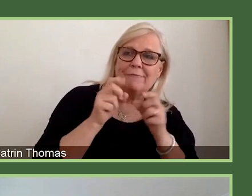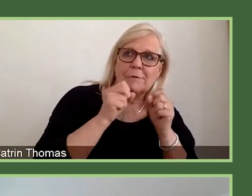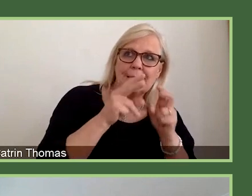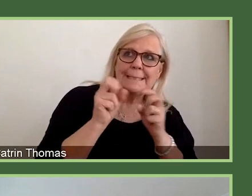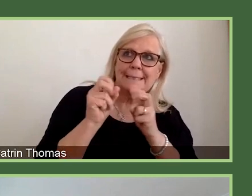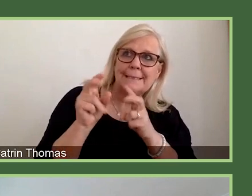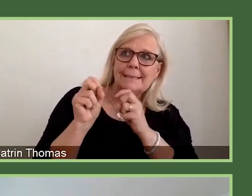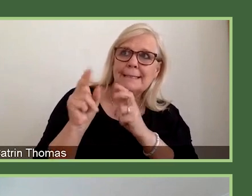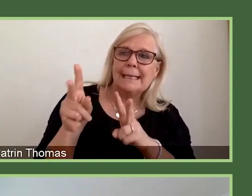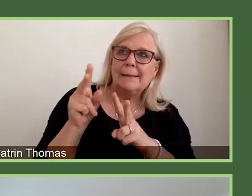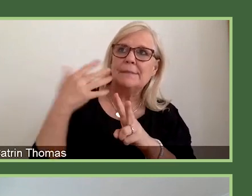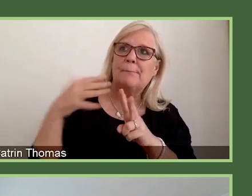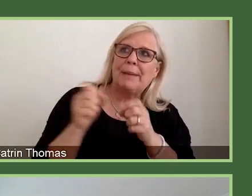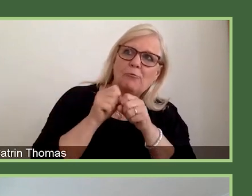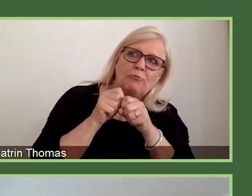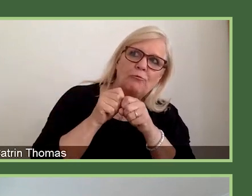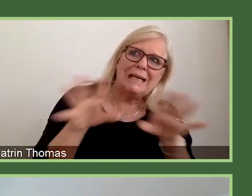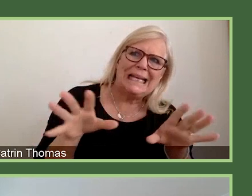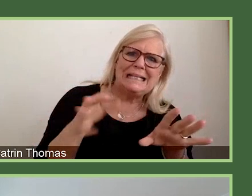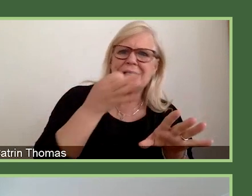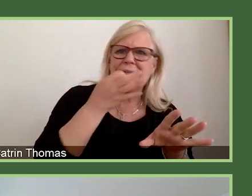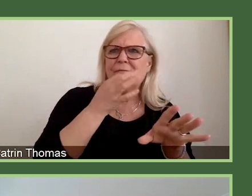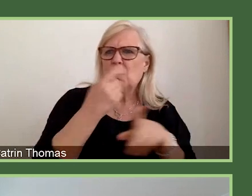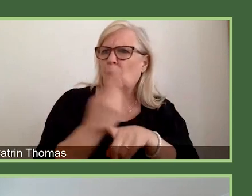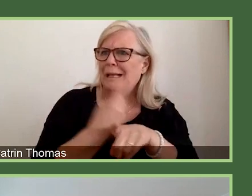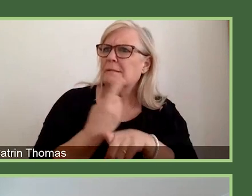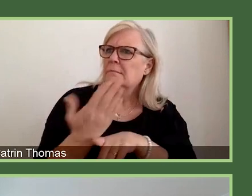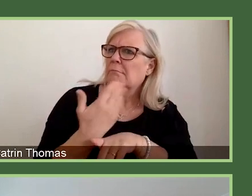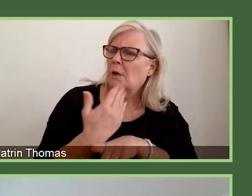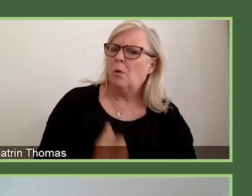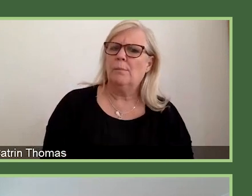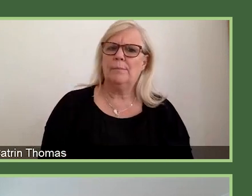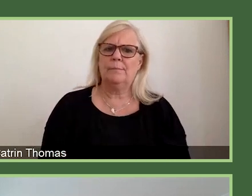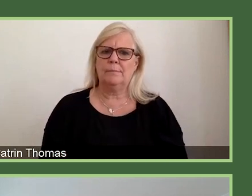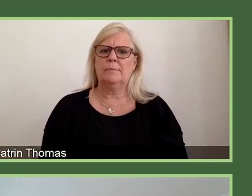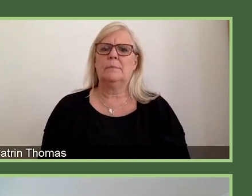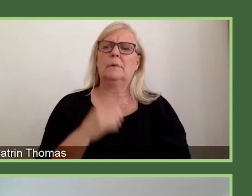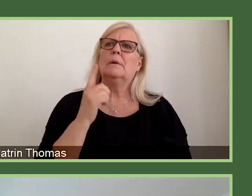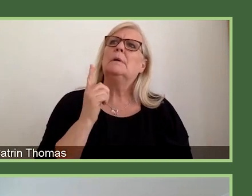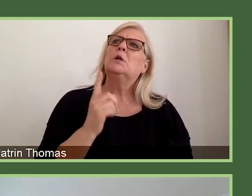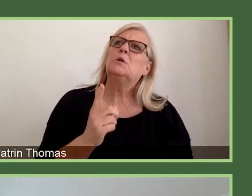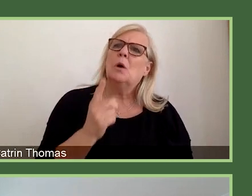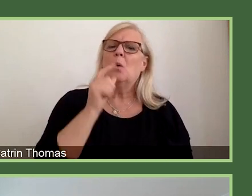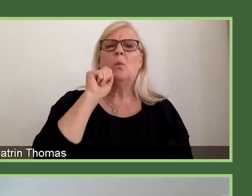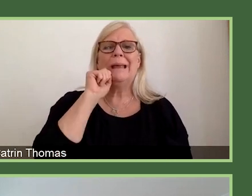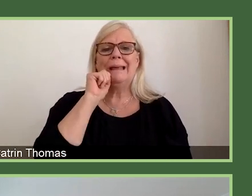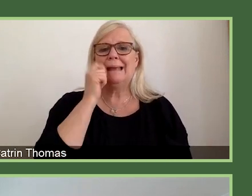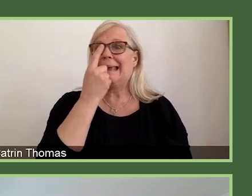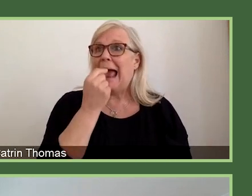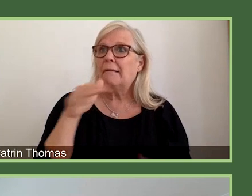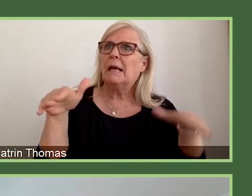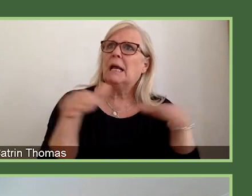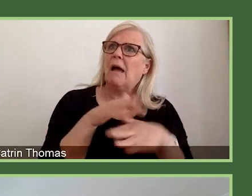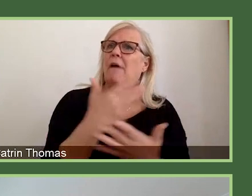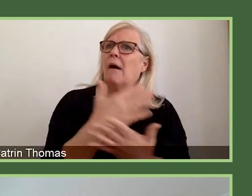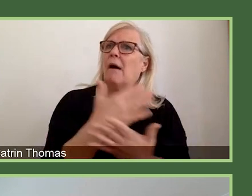couple of weeks ago. So, I am not going to run through everything there. And we can cover lots of the questions that have arisen